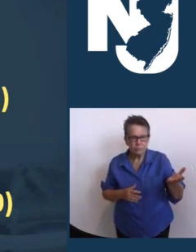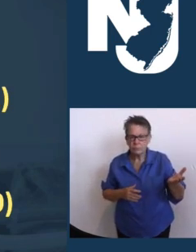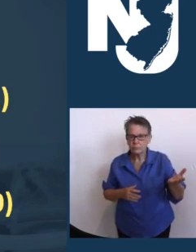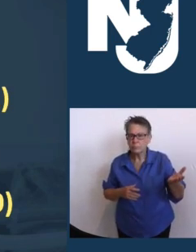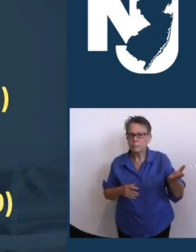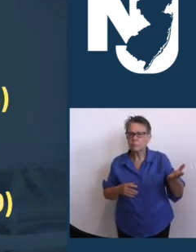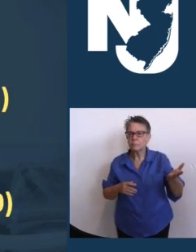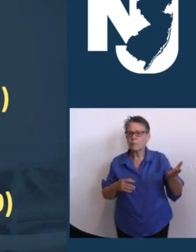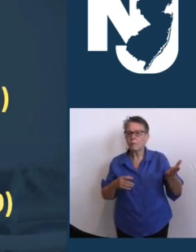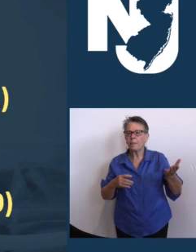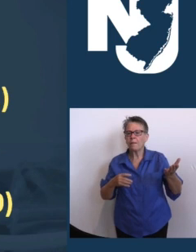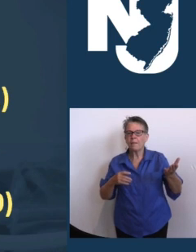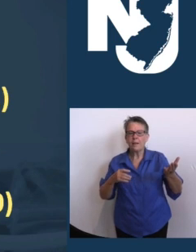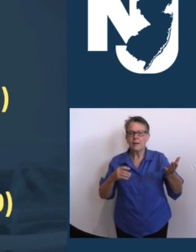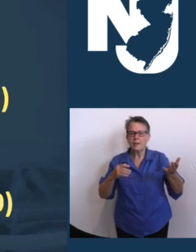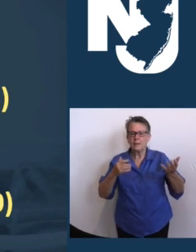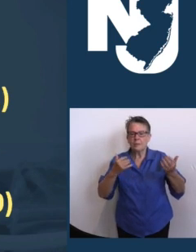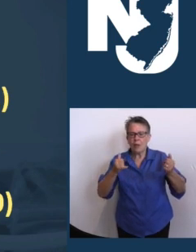a percentage matter.